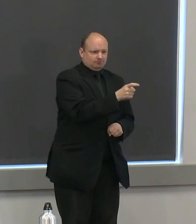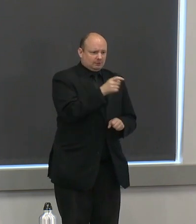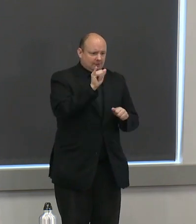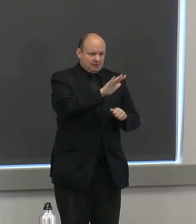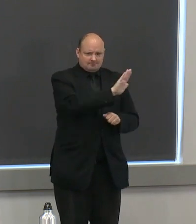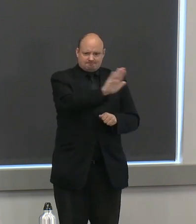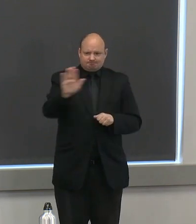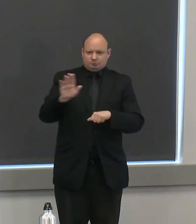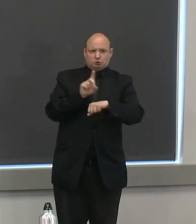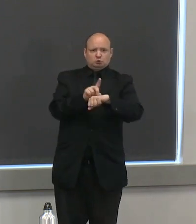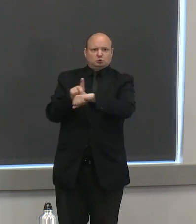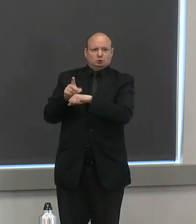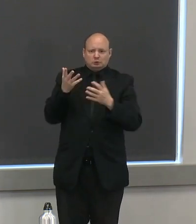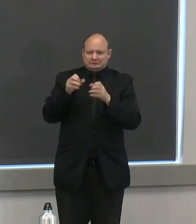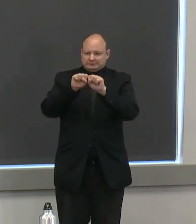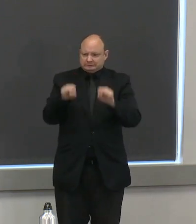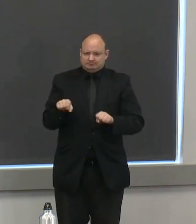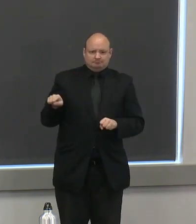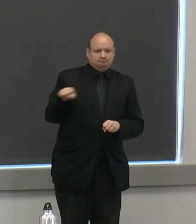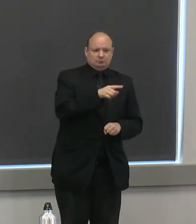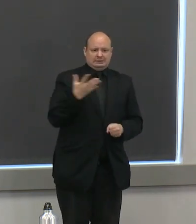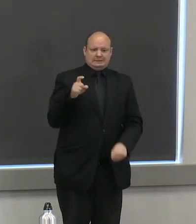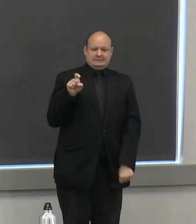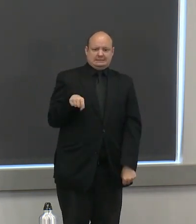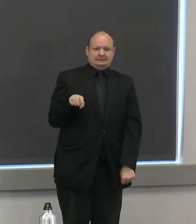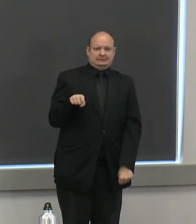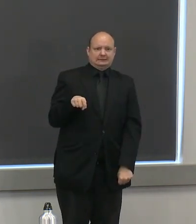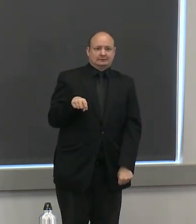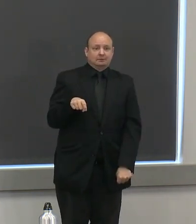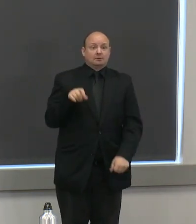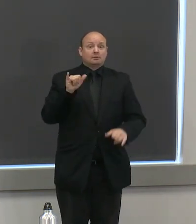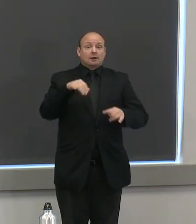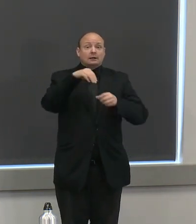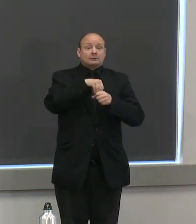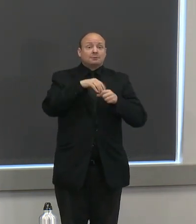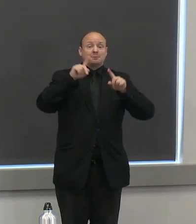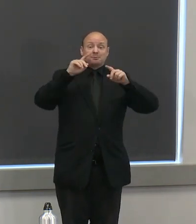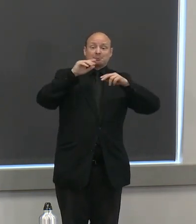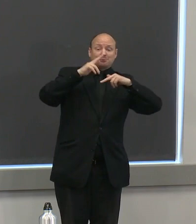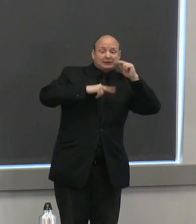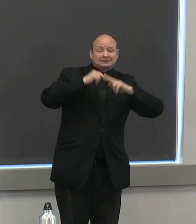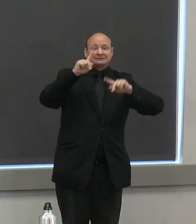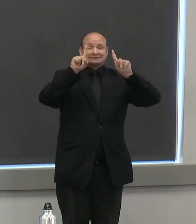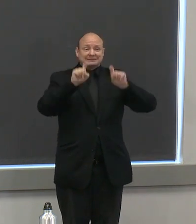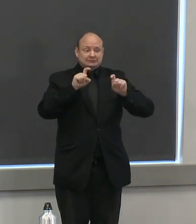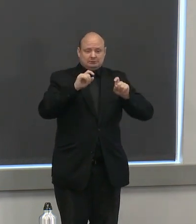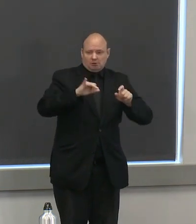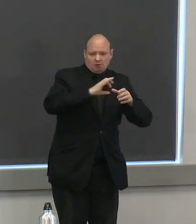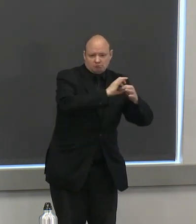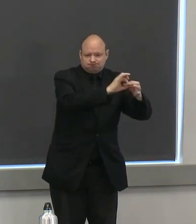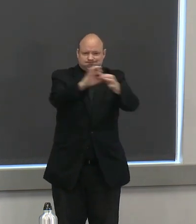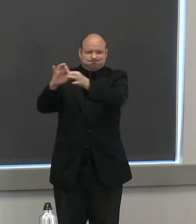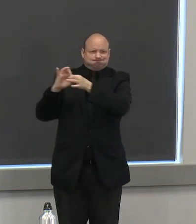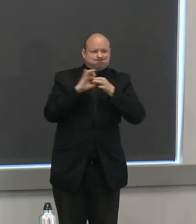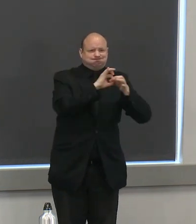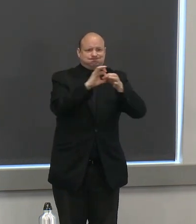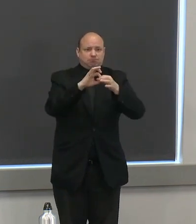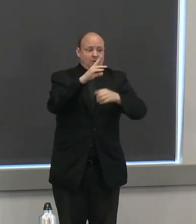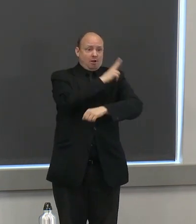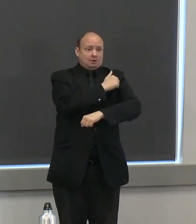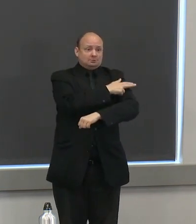this will include building testing partnerships with smaller hospitals and rural parts of the state